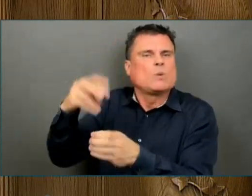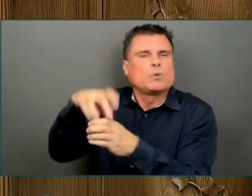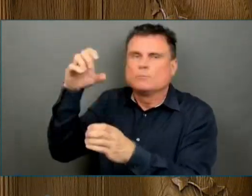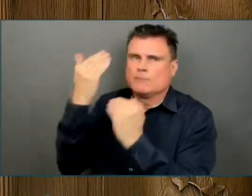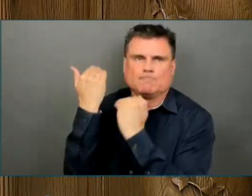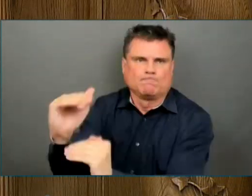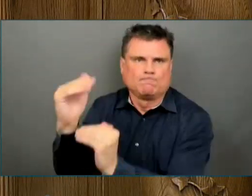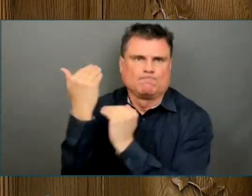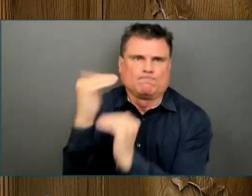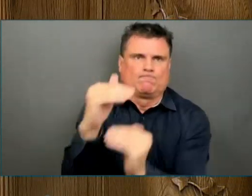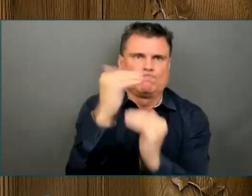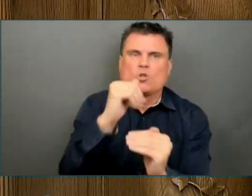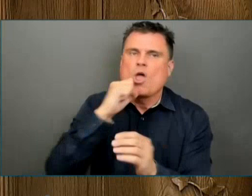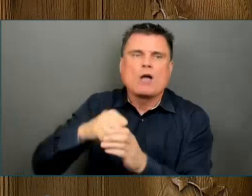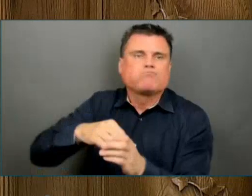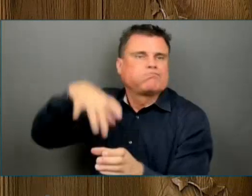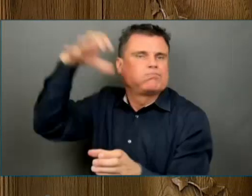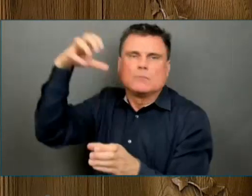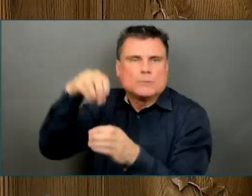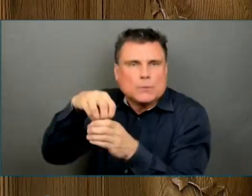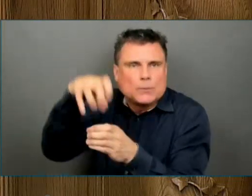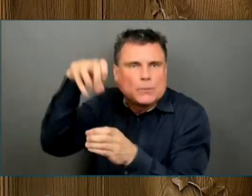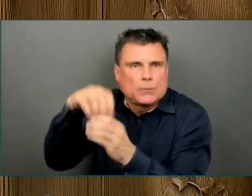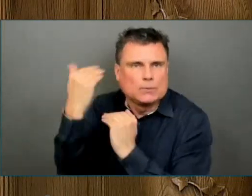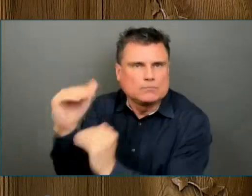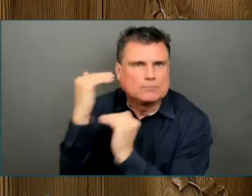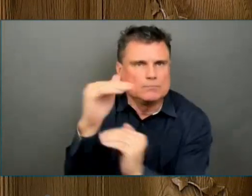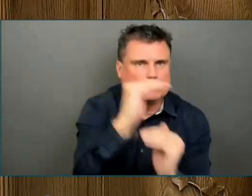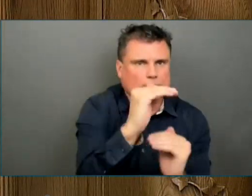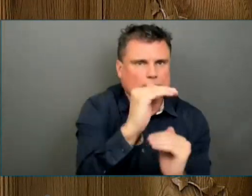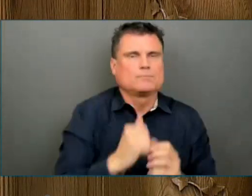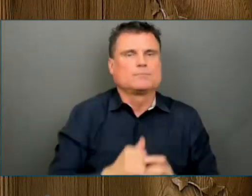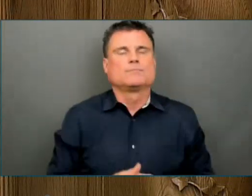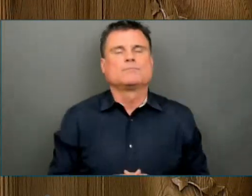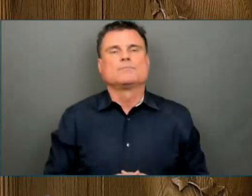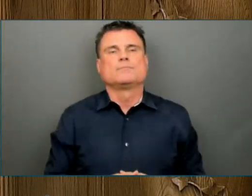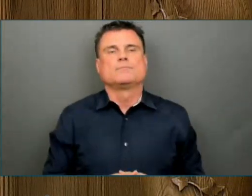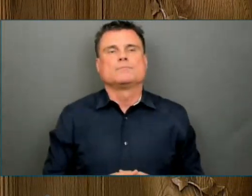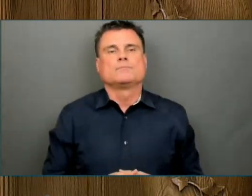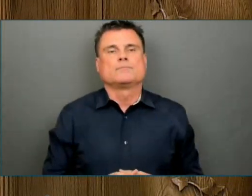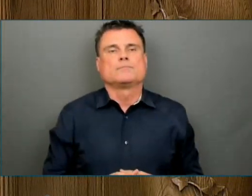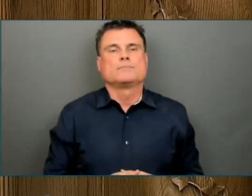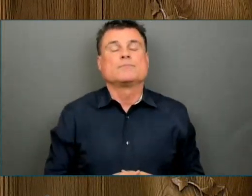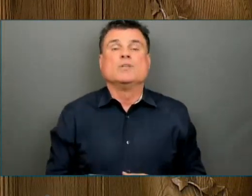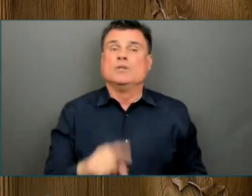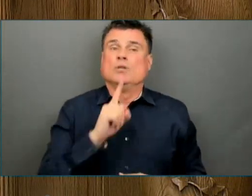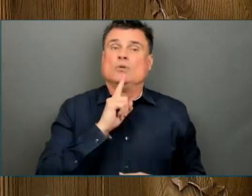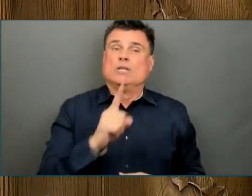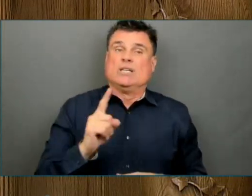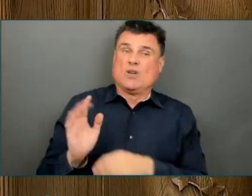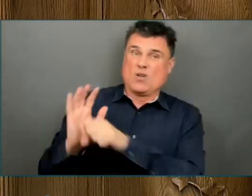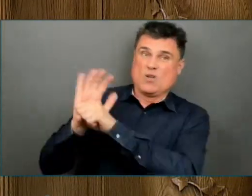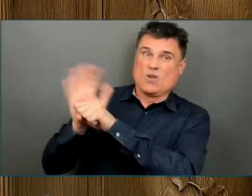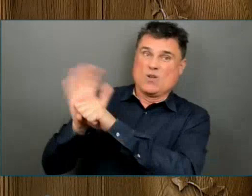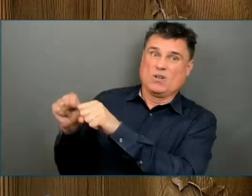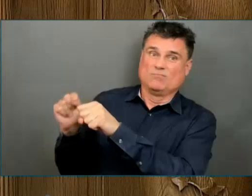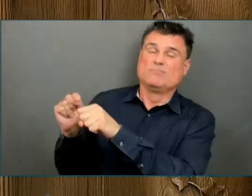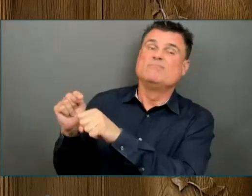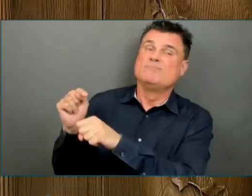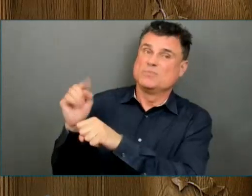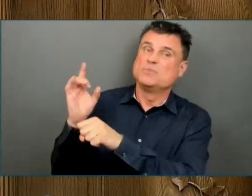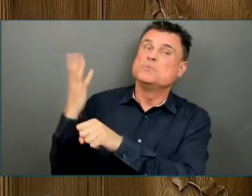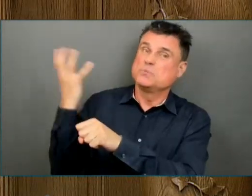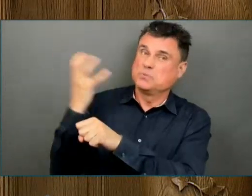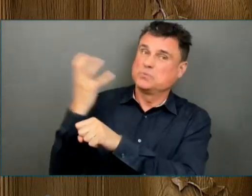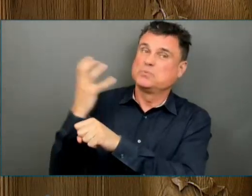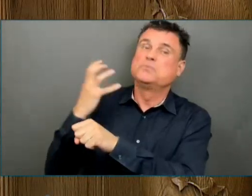ways we could never have imagined. From the daily sacrifices made by frontline essential workers to the small businesses that have endured